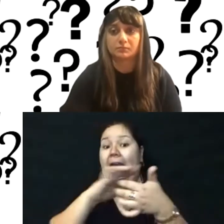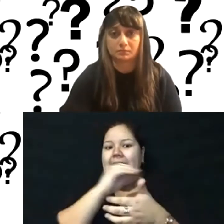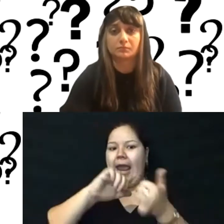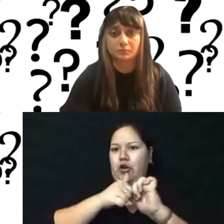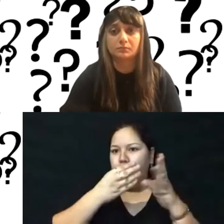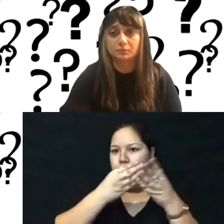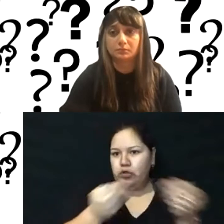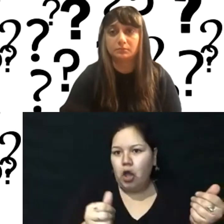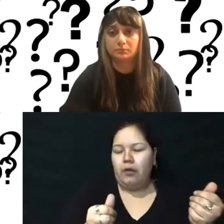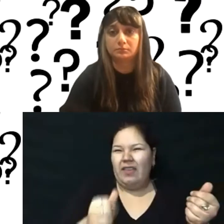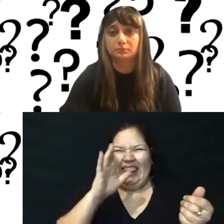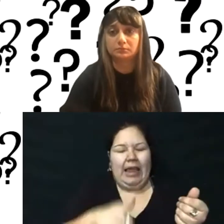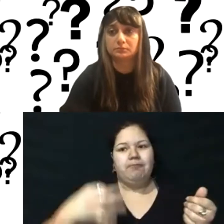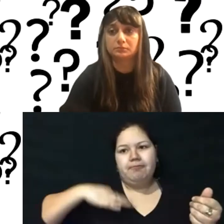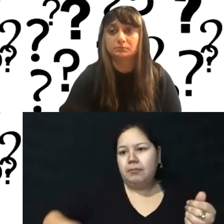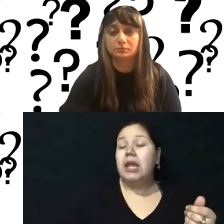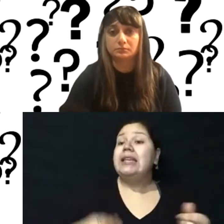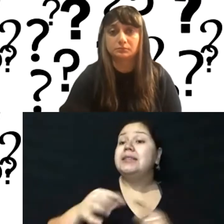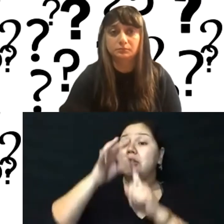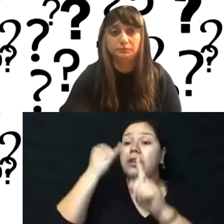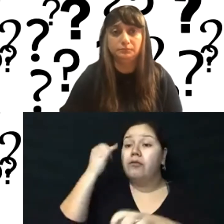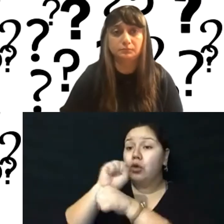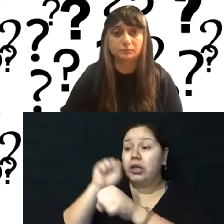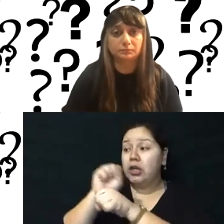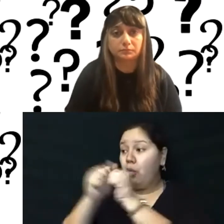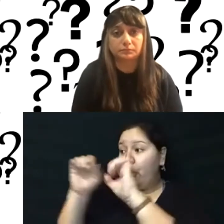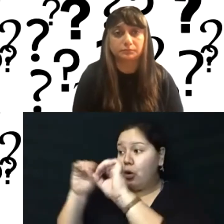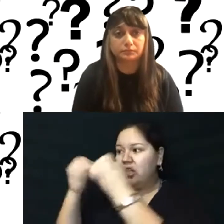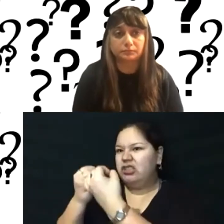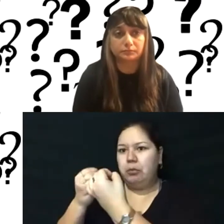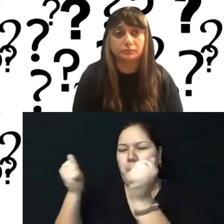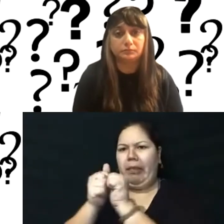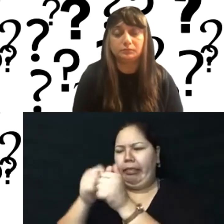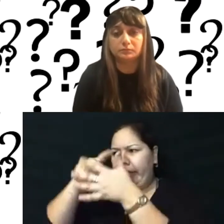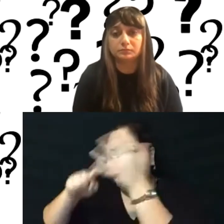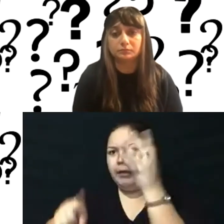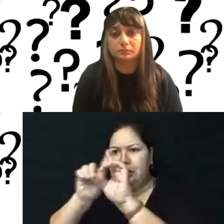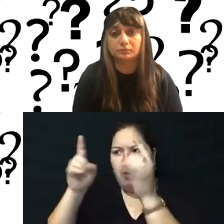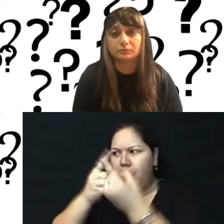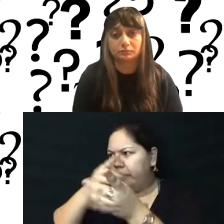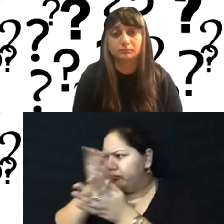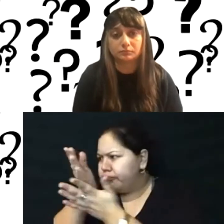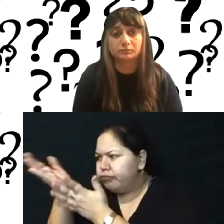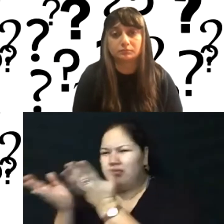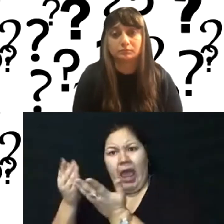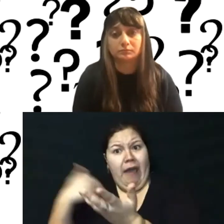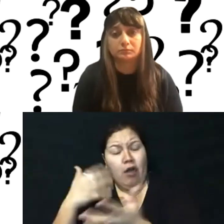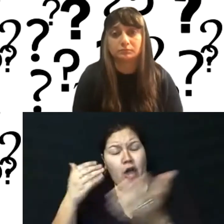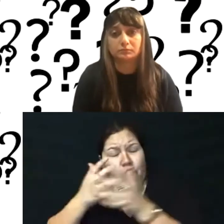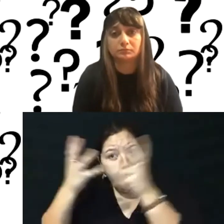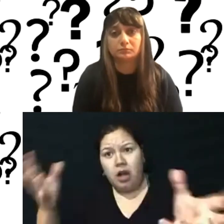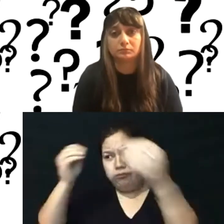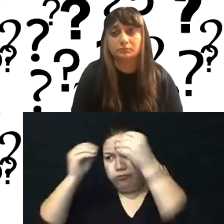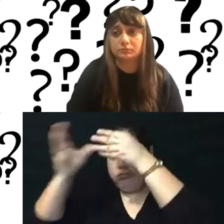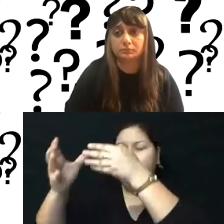the times I found, especially working with organizations that had multiple departments, there was a lot of wisdom in the room, but sometimes people didn't want to